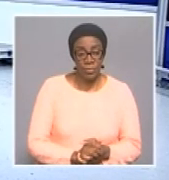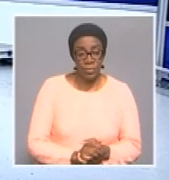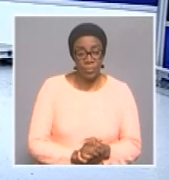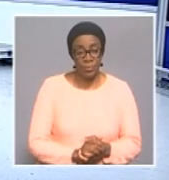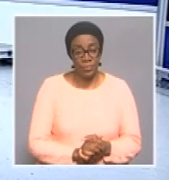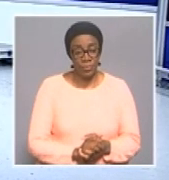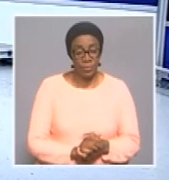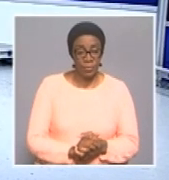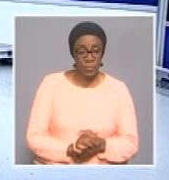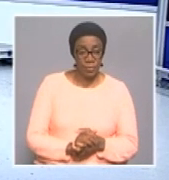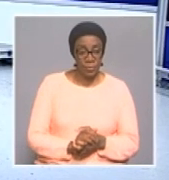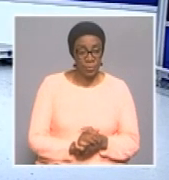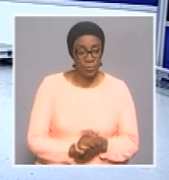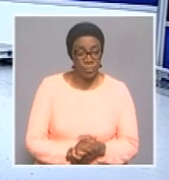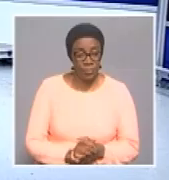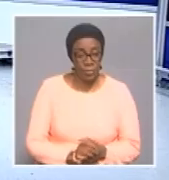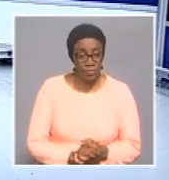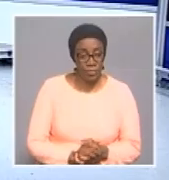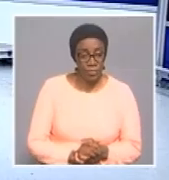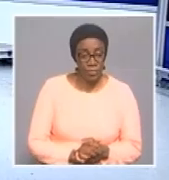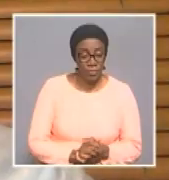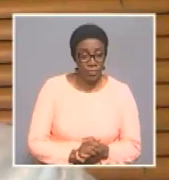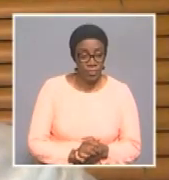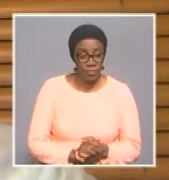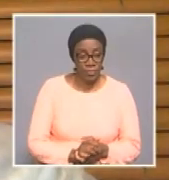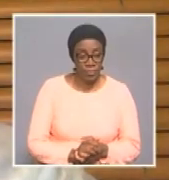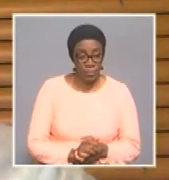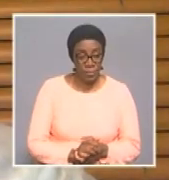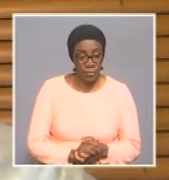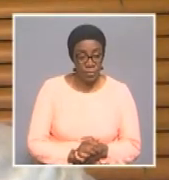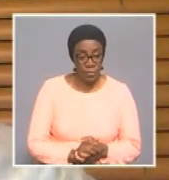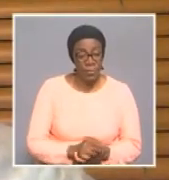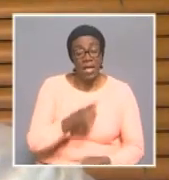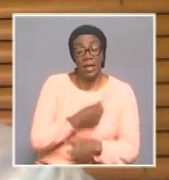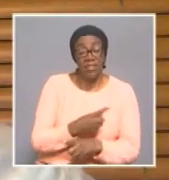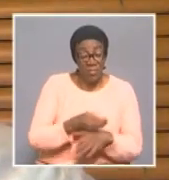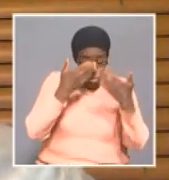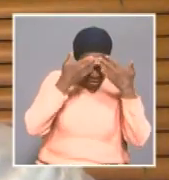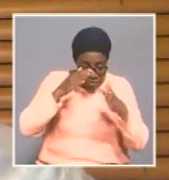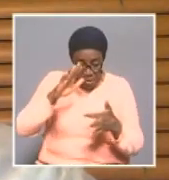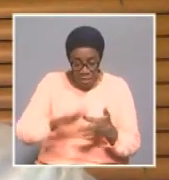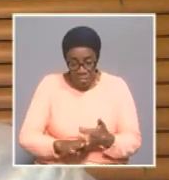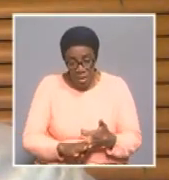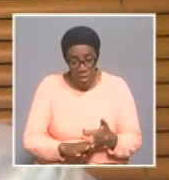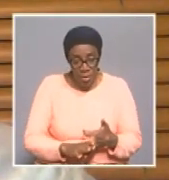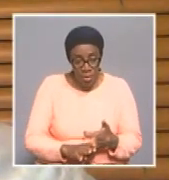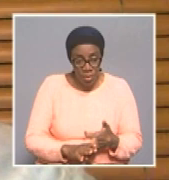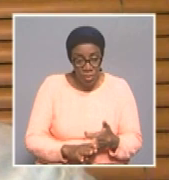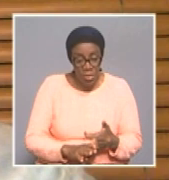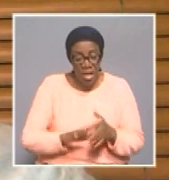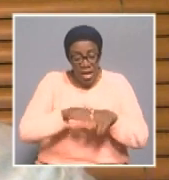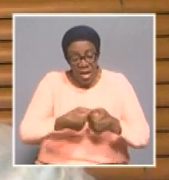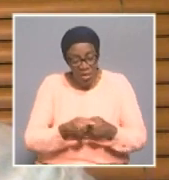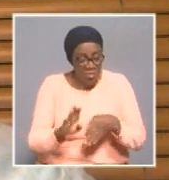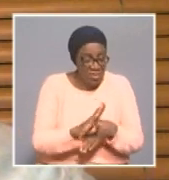unmindful about the impact of COVID-19 on the economy. That's why when we introduce these measures, we also put